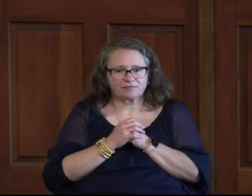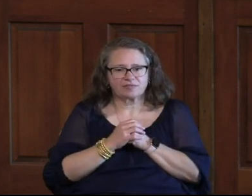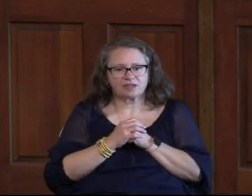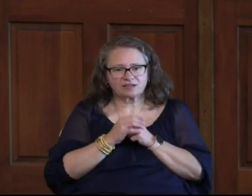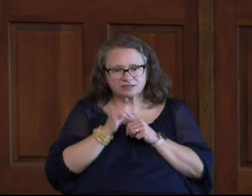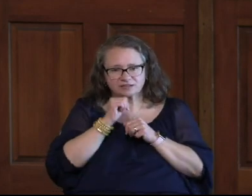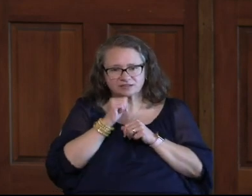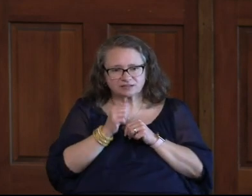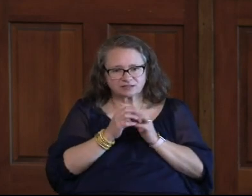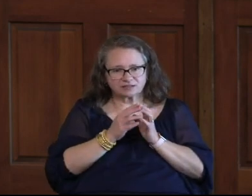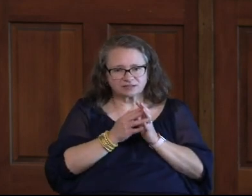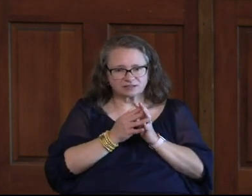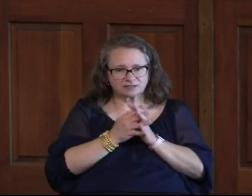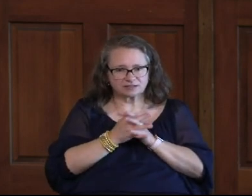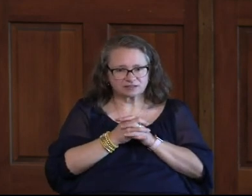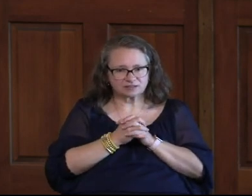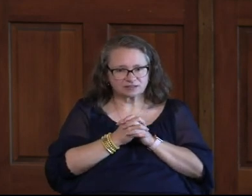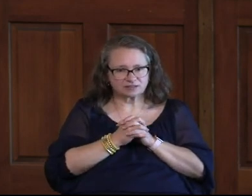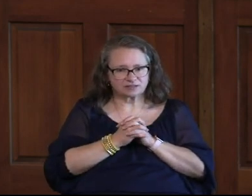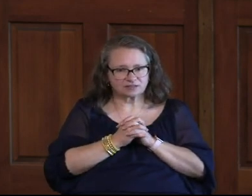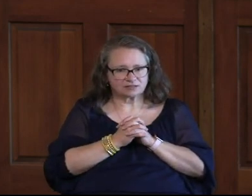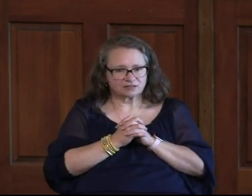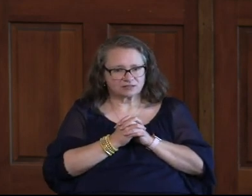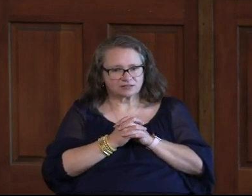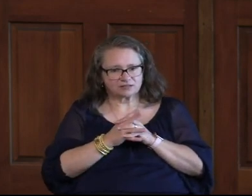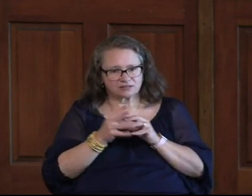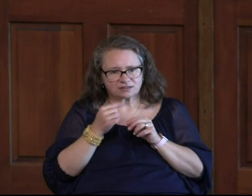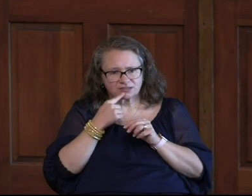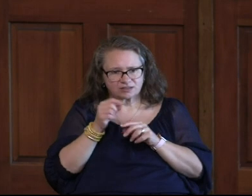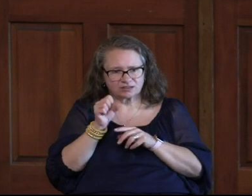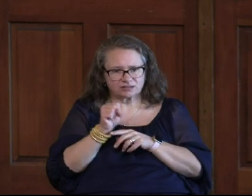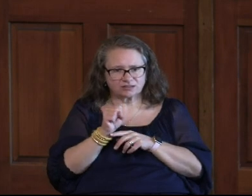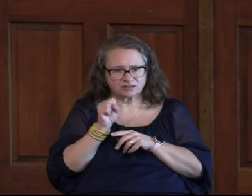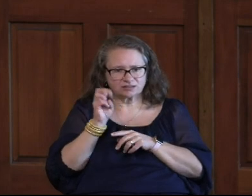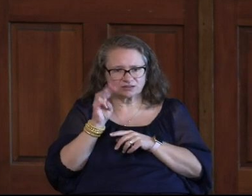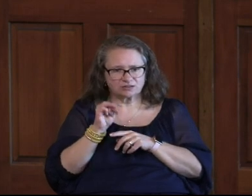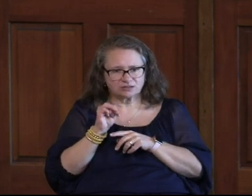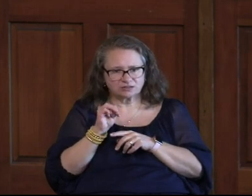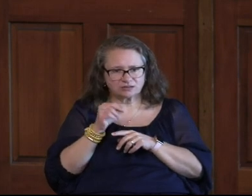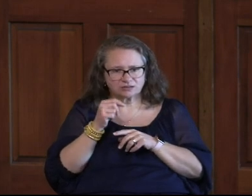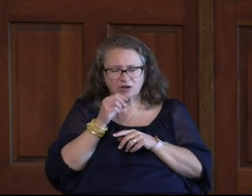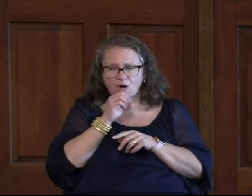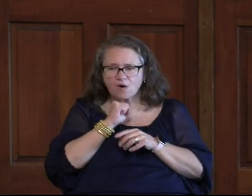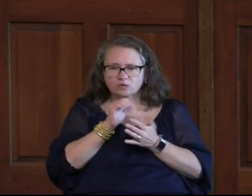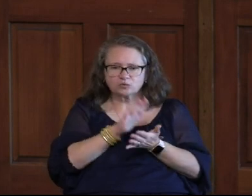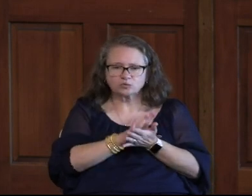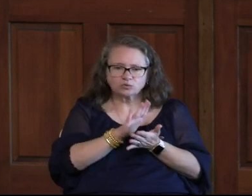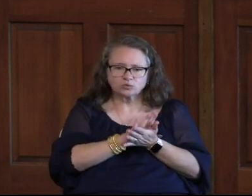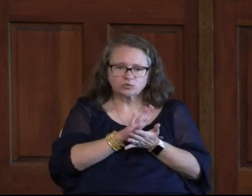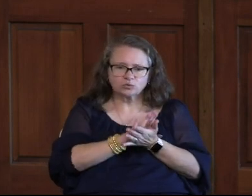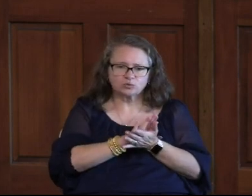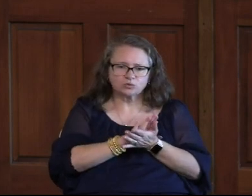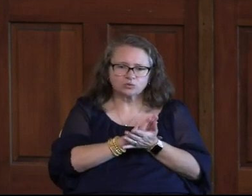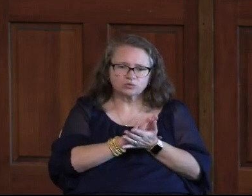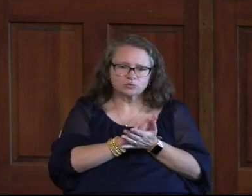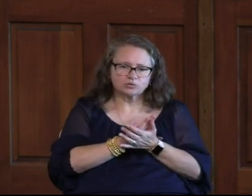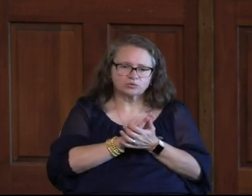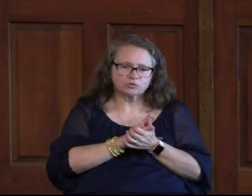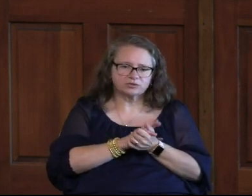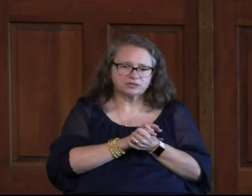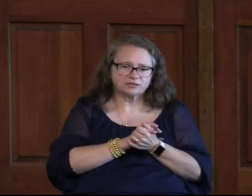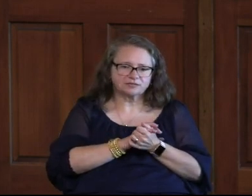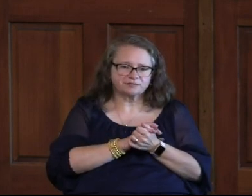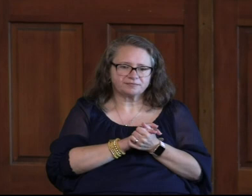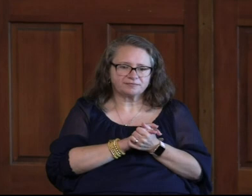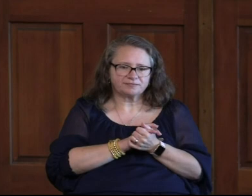Is It Not You Know Social Media Is Like Old School Peer Pressure On Steroids Is It Not